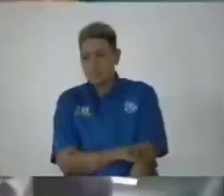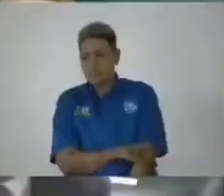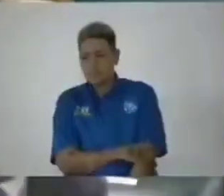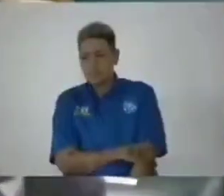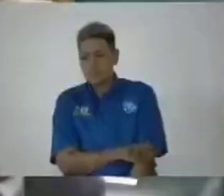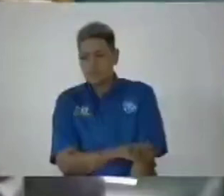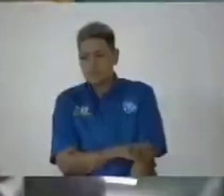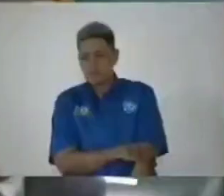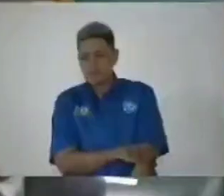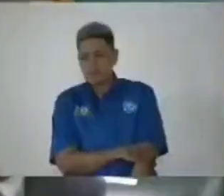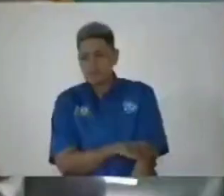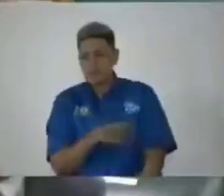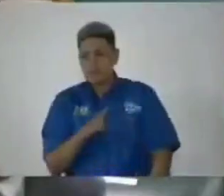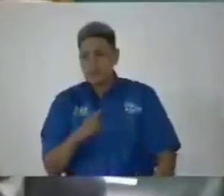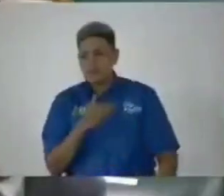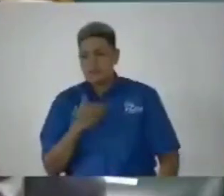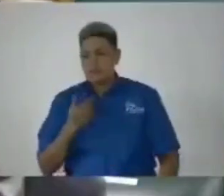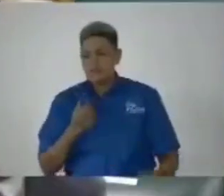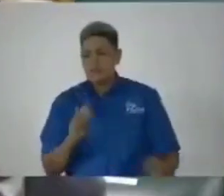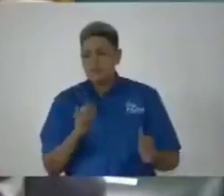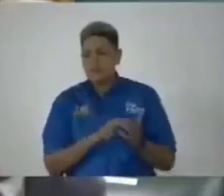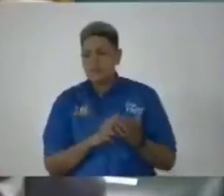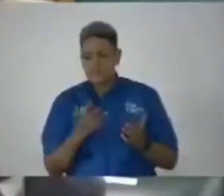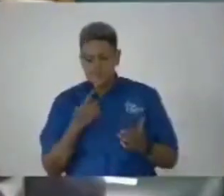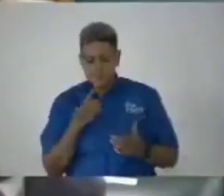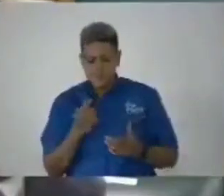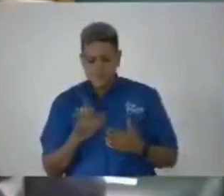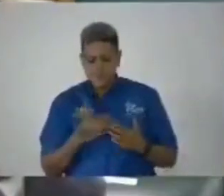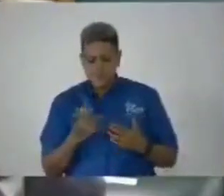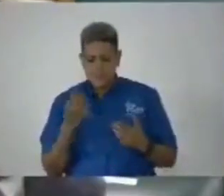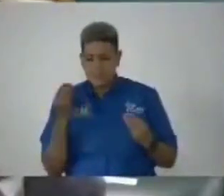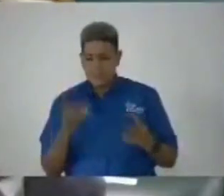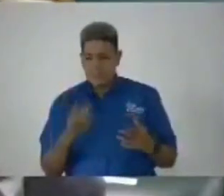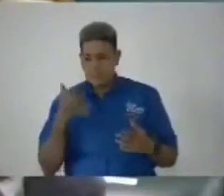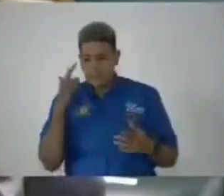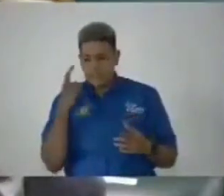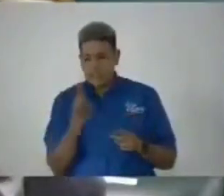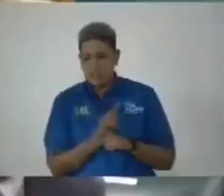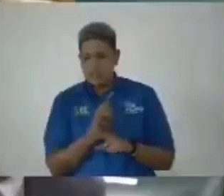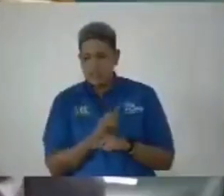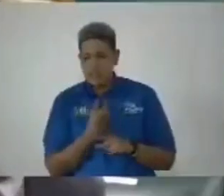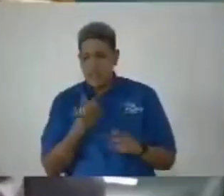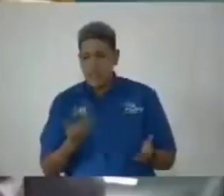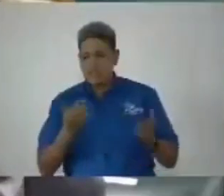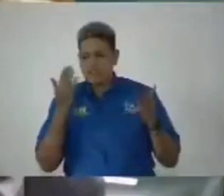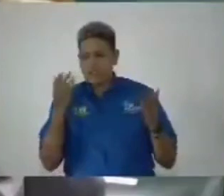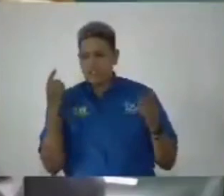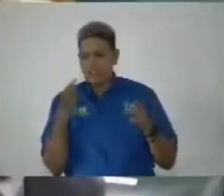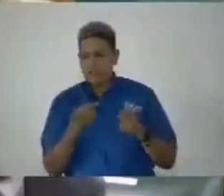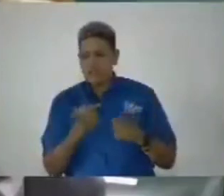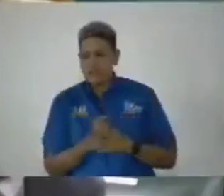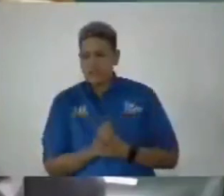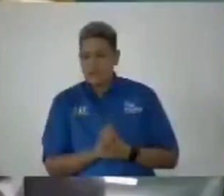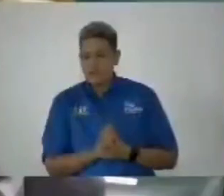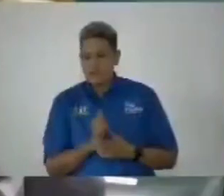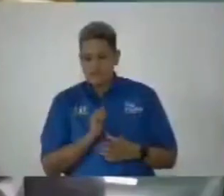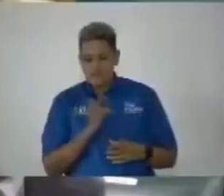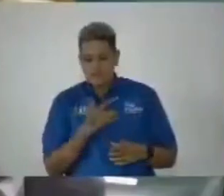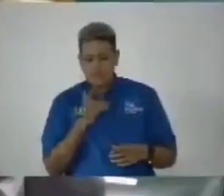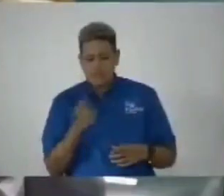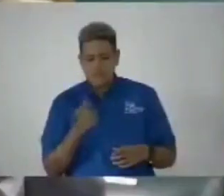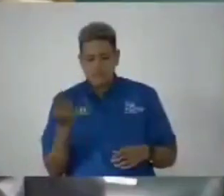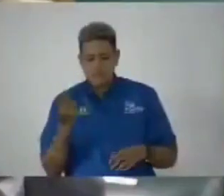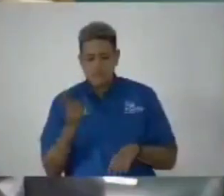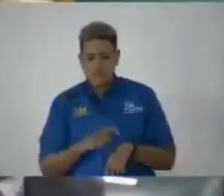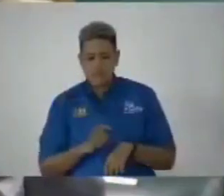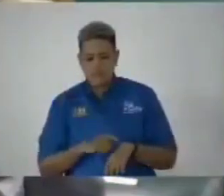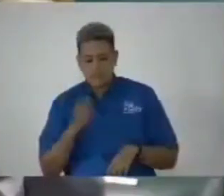So, while my colleague may try to stand up and say whatever he wants to say, I think it's appropriate that I raise the point. And I appreciate your intervention.